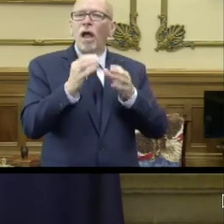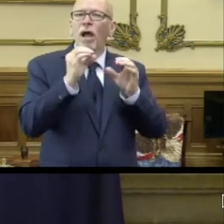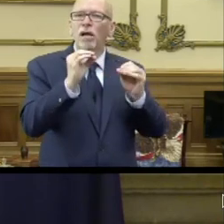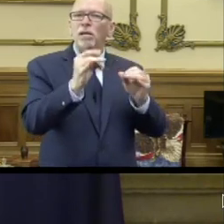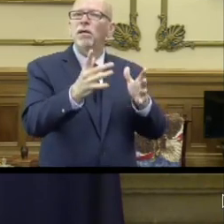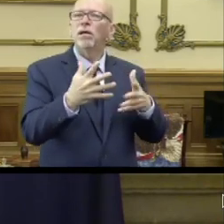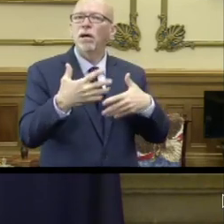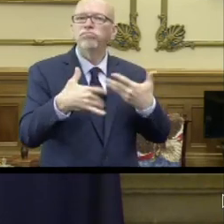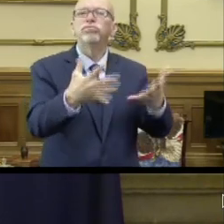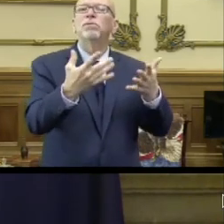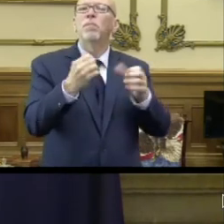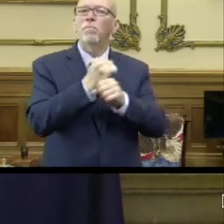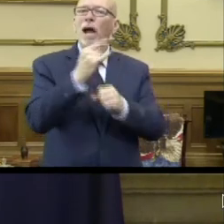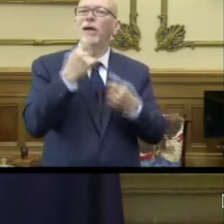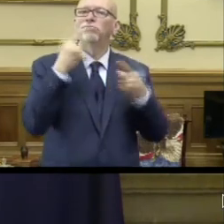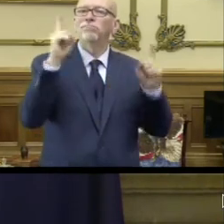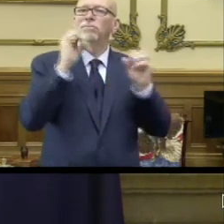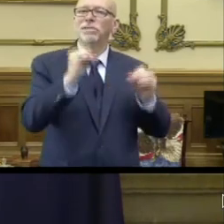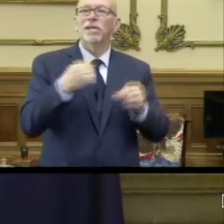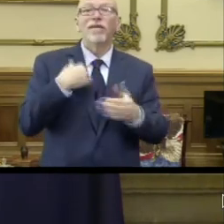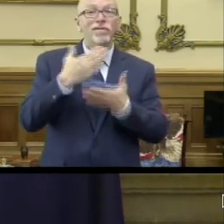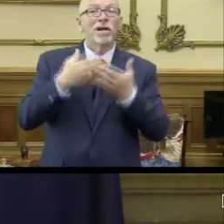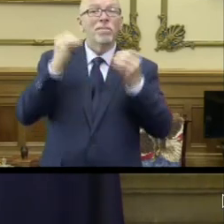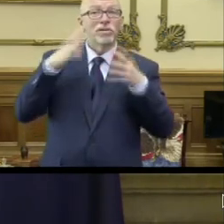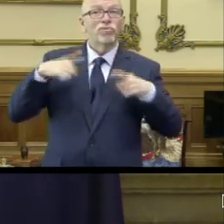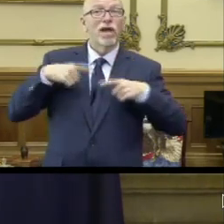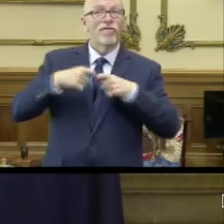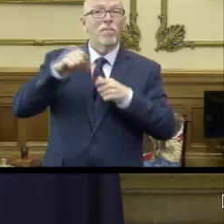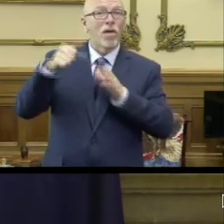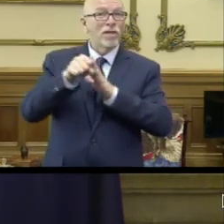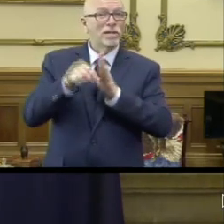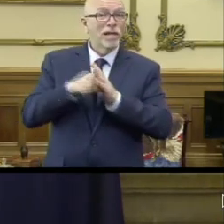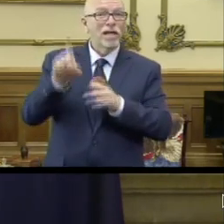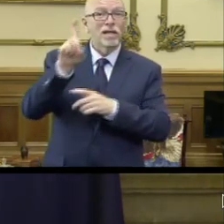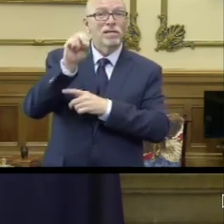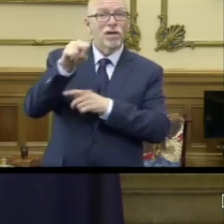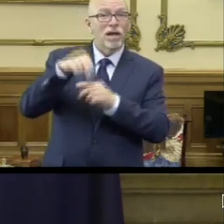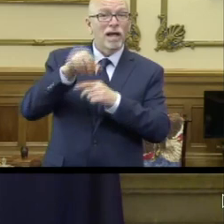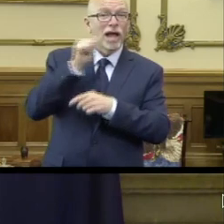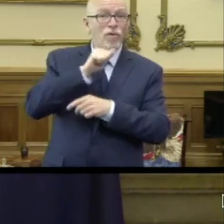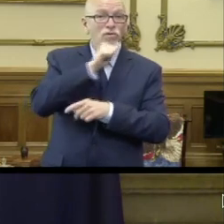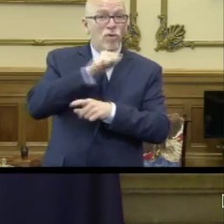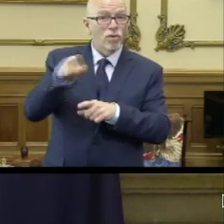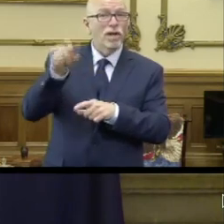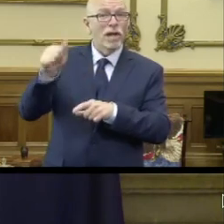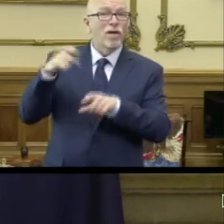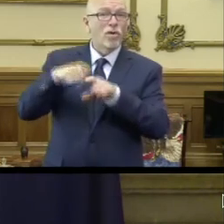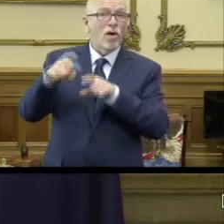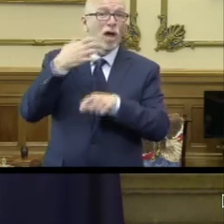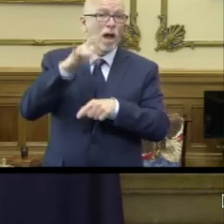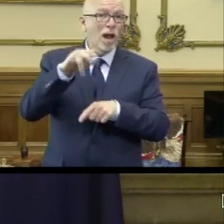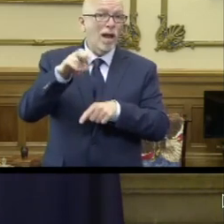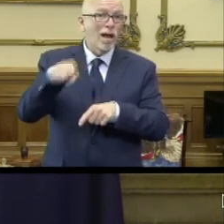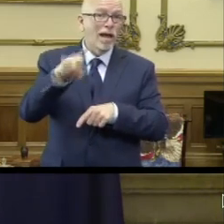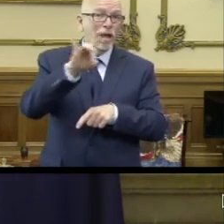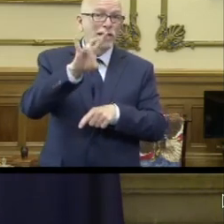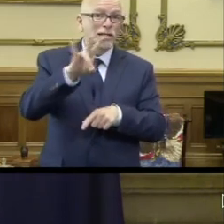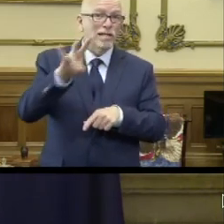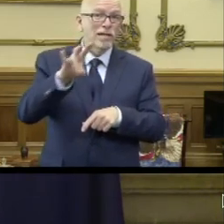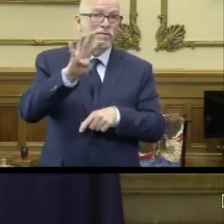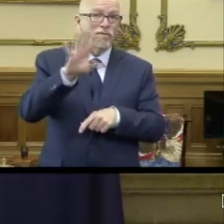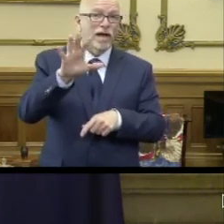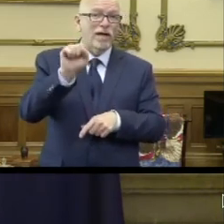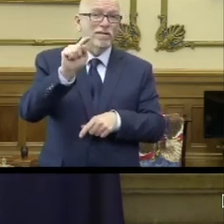so I've got some teachers who are retired to some other states, too. So Don in Arizona, I'm calling you out. You can call that hotline, 877-45